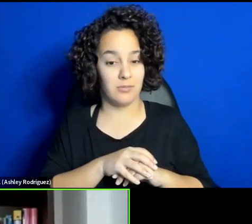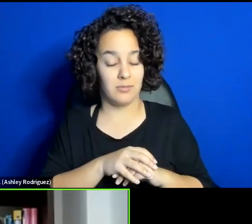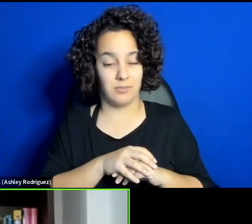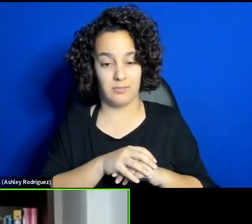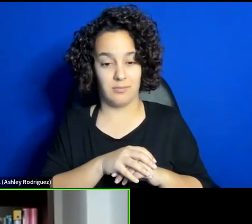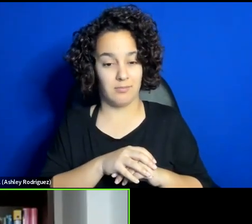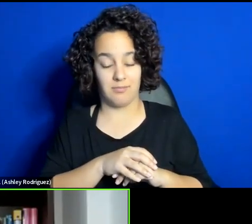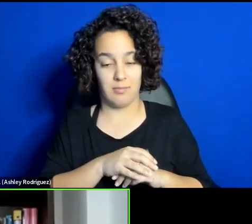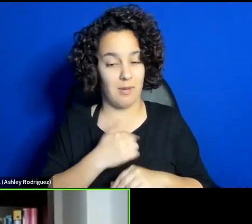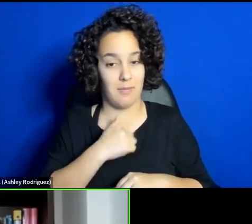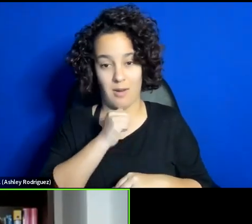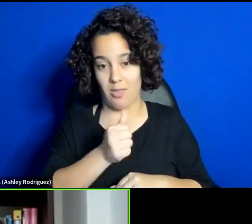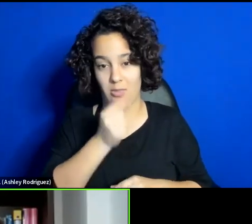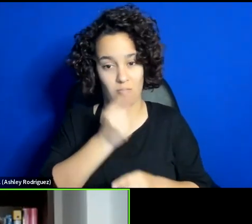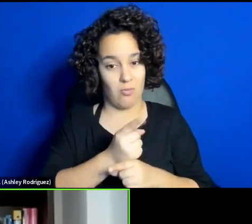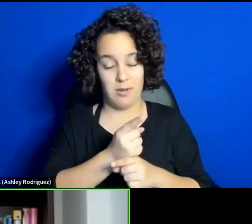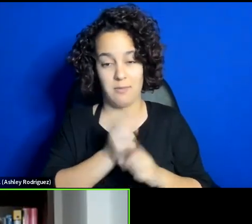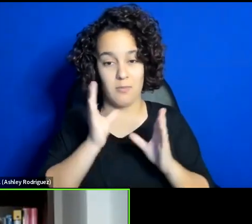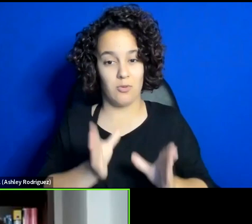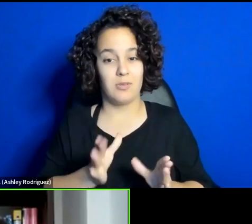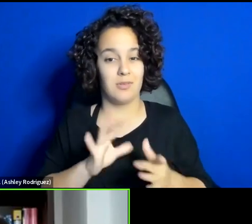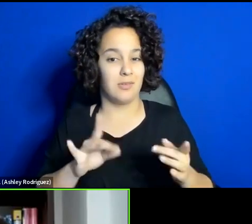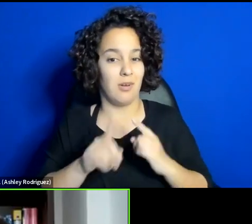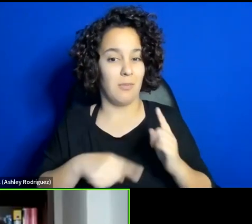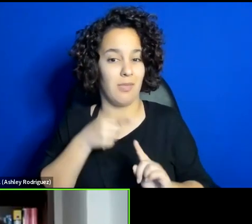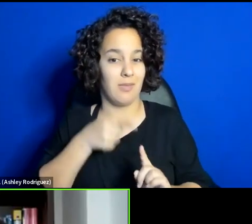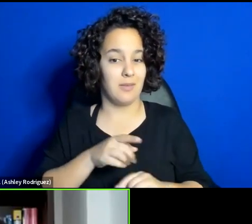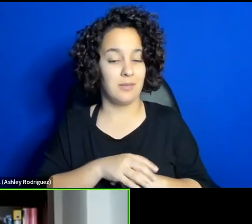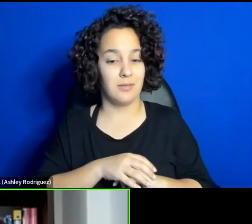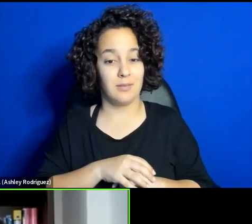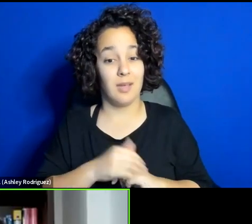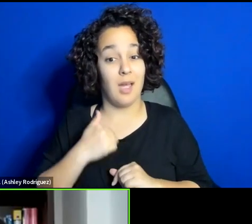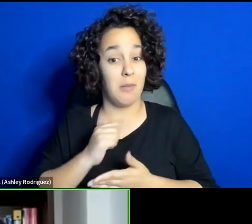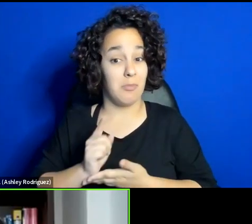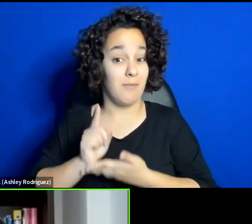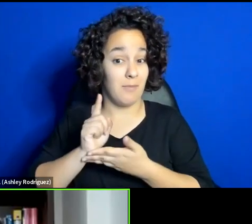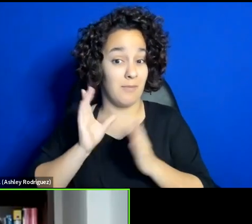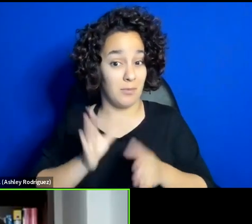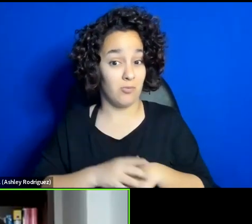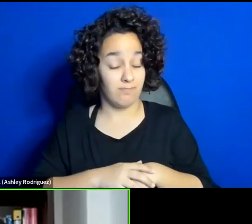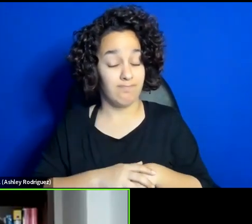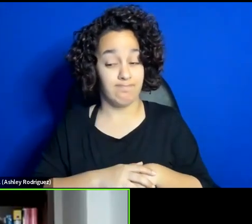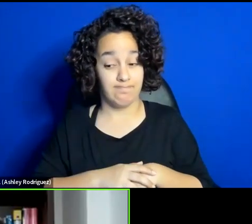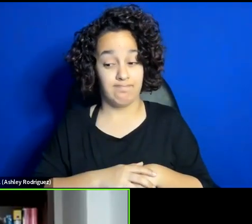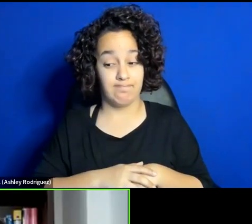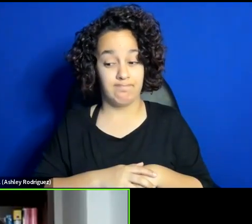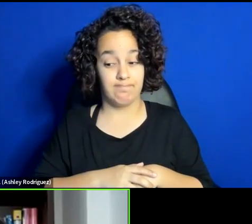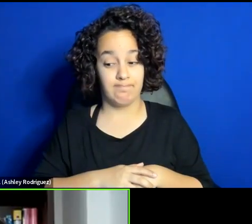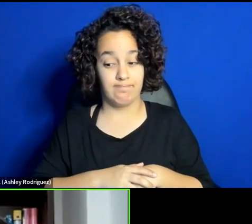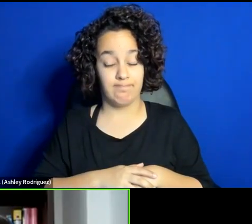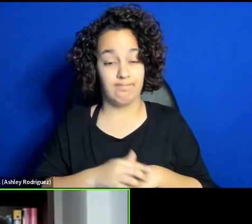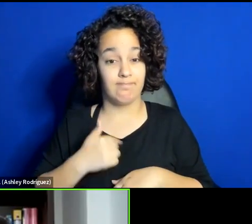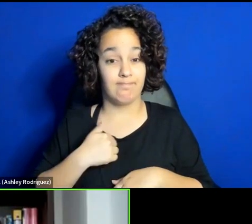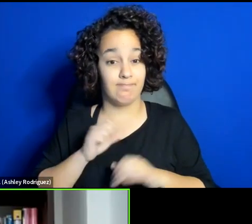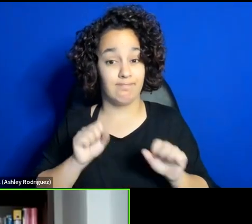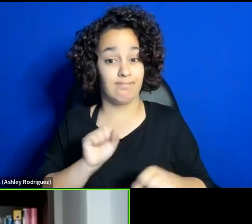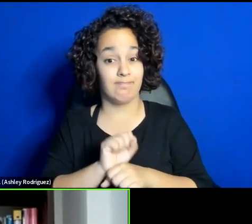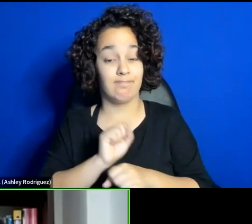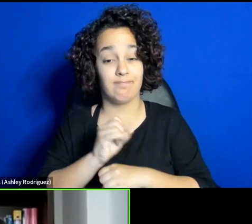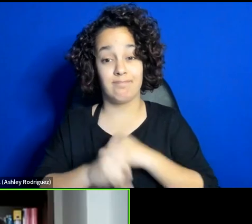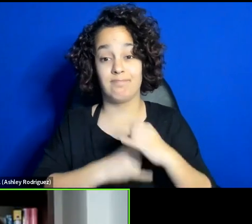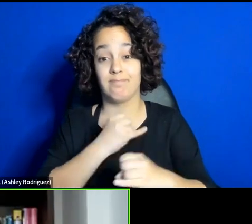Tehran, I'm not the right person to talk about this thing, because I'm the privileged one. I can work in, for example, international